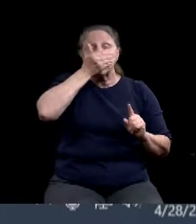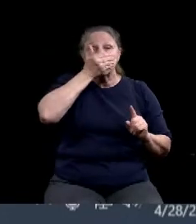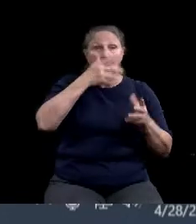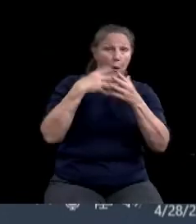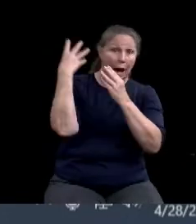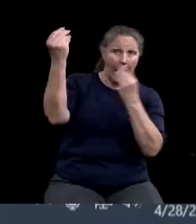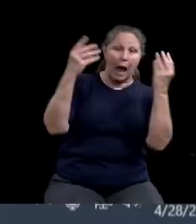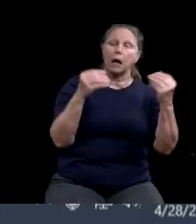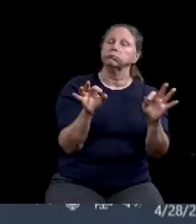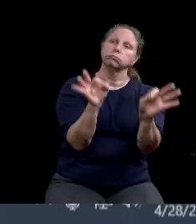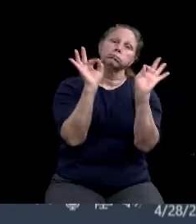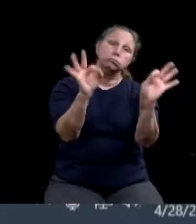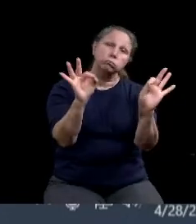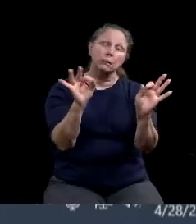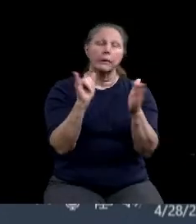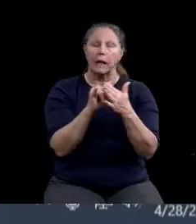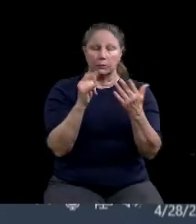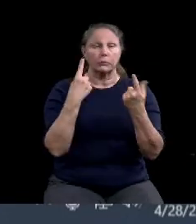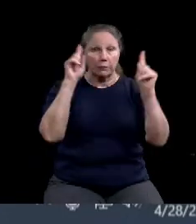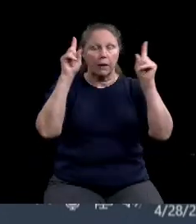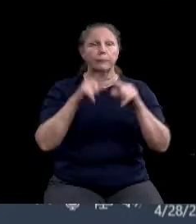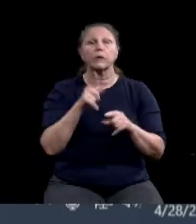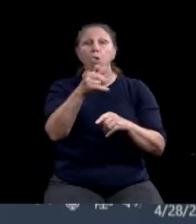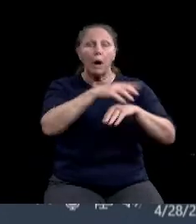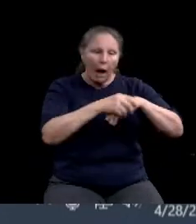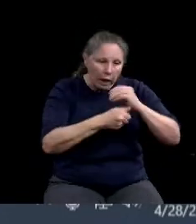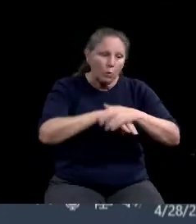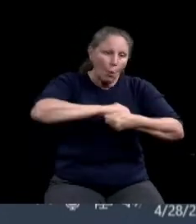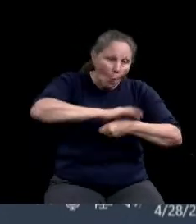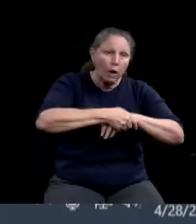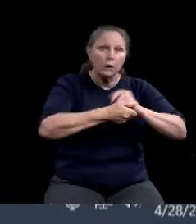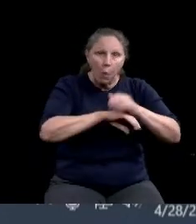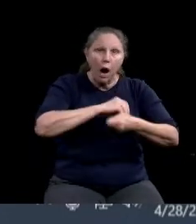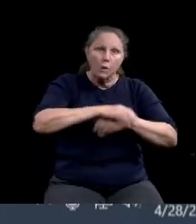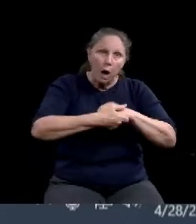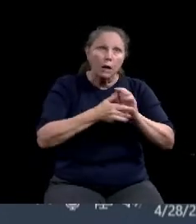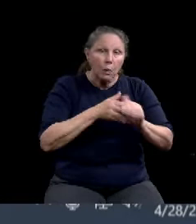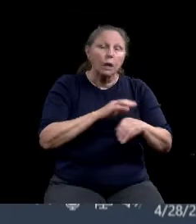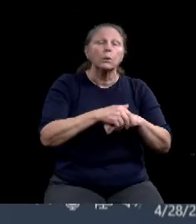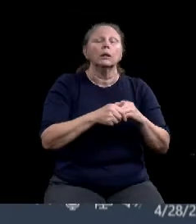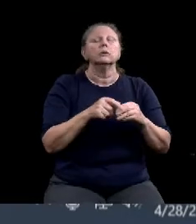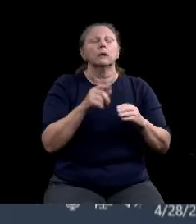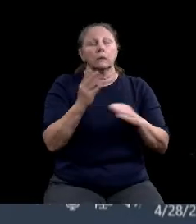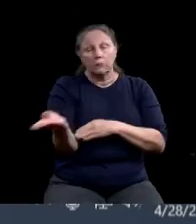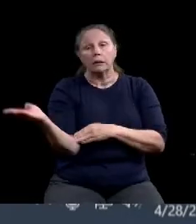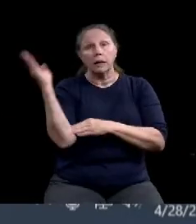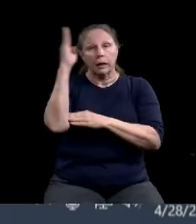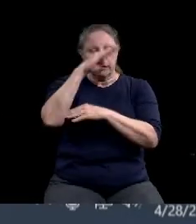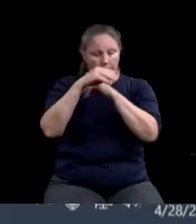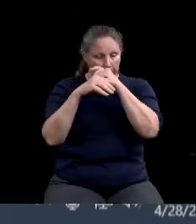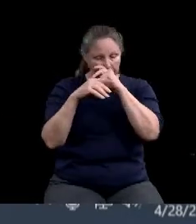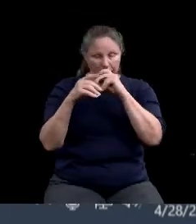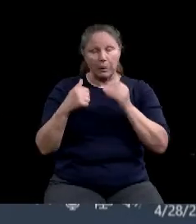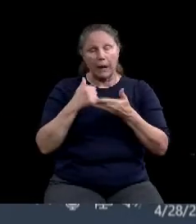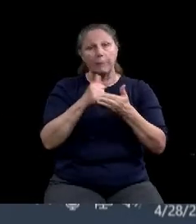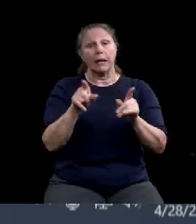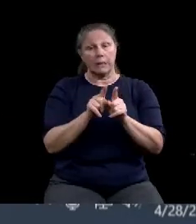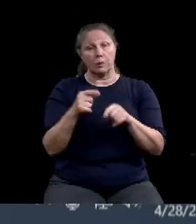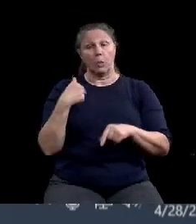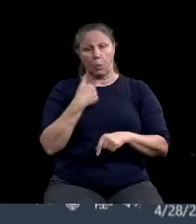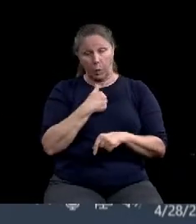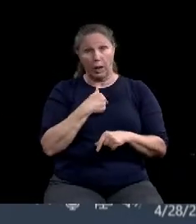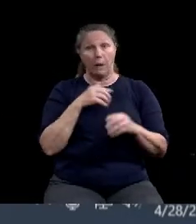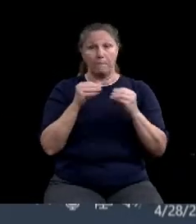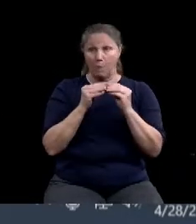hands thoroughly throughout the day works. And so, as we begin to do that, as we begin to go out more in public and more businesses are open, I just really want to